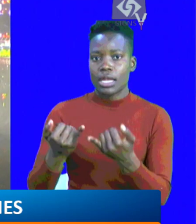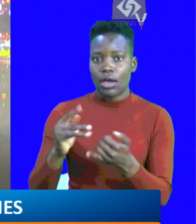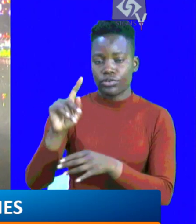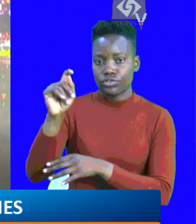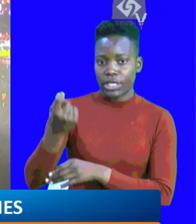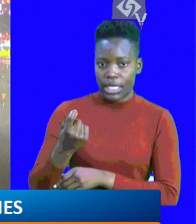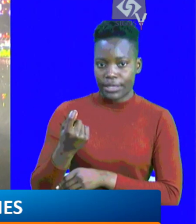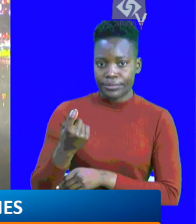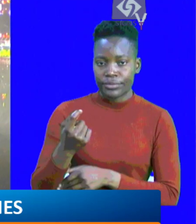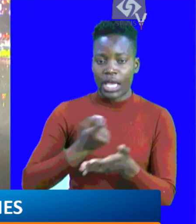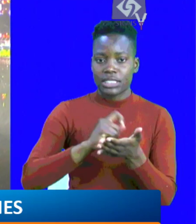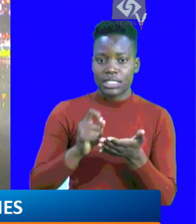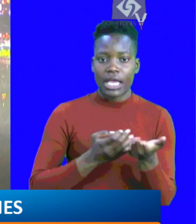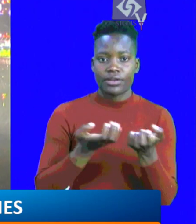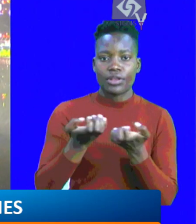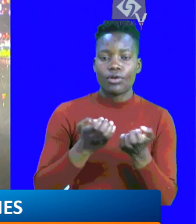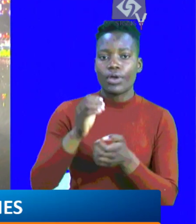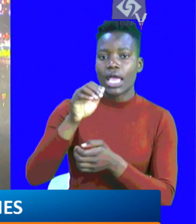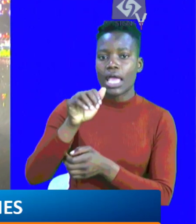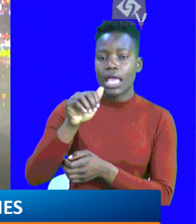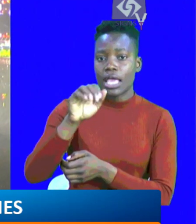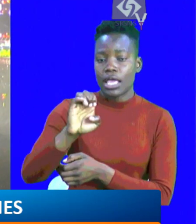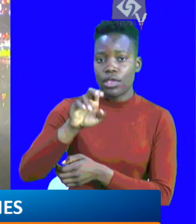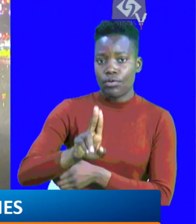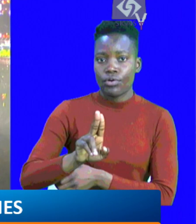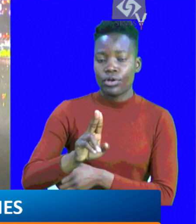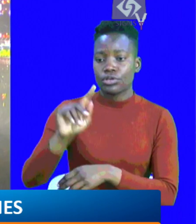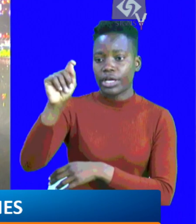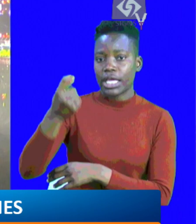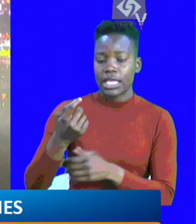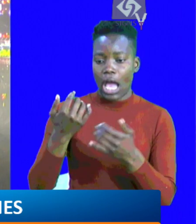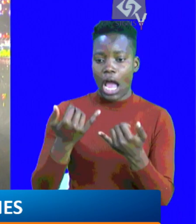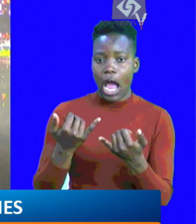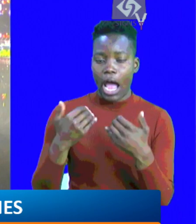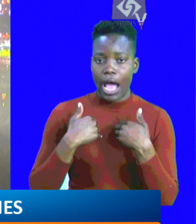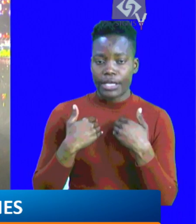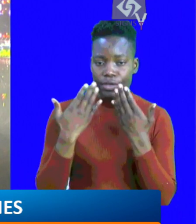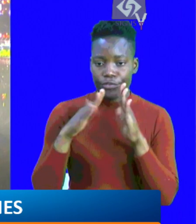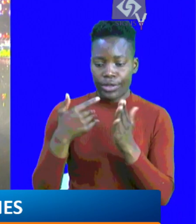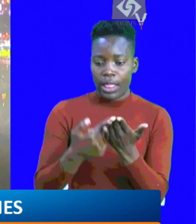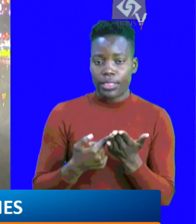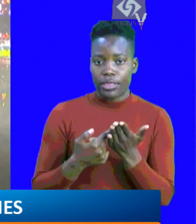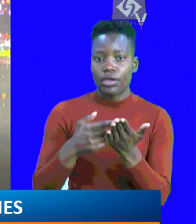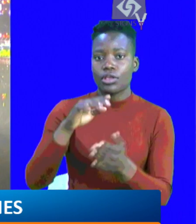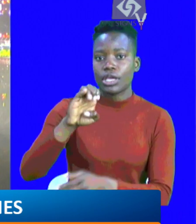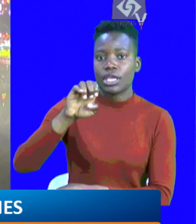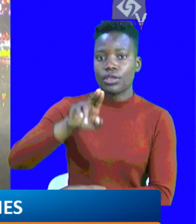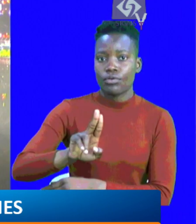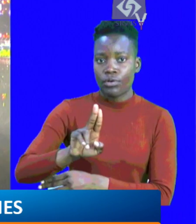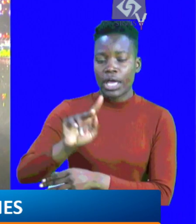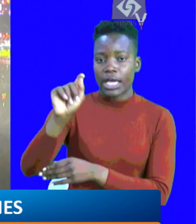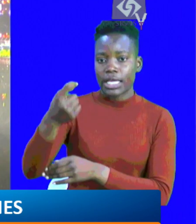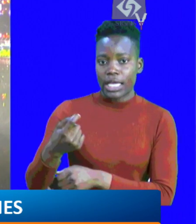IG, Komi, and LSK now to Kenya signs a trade deal with EU member states, and Kenya has